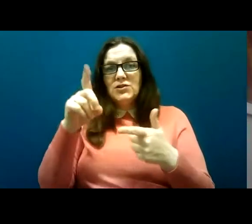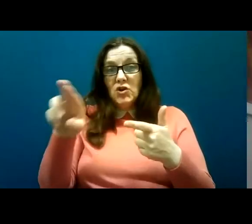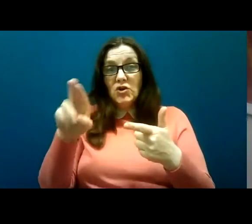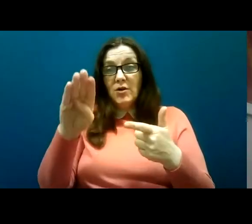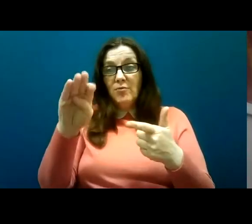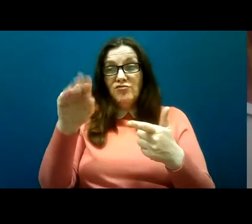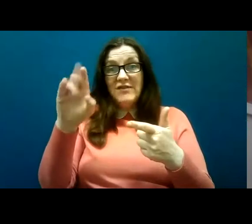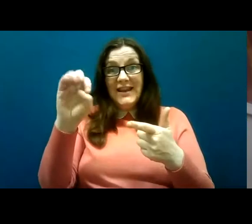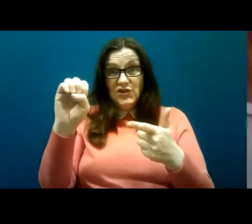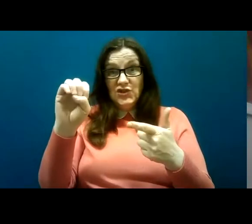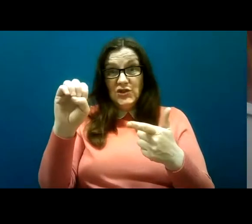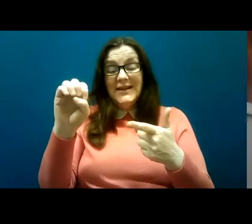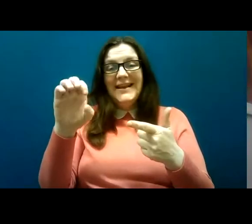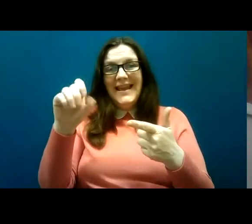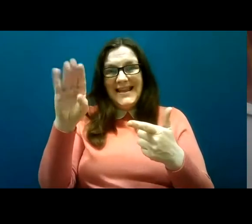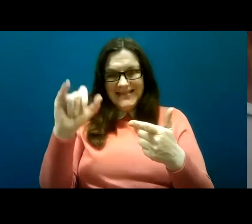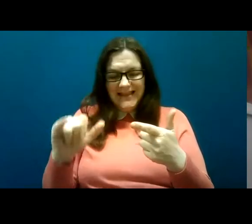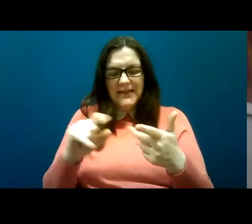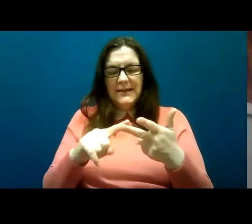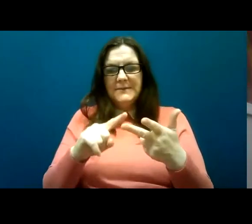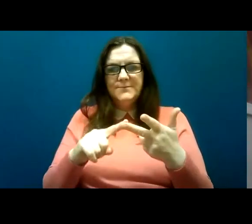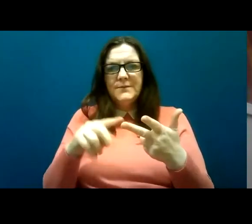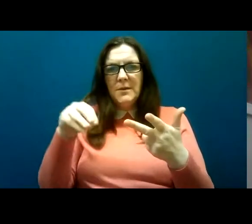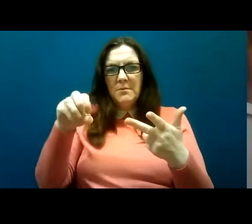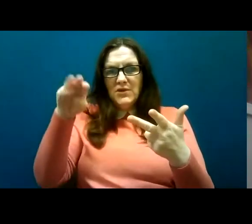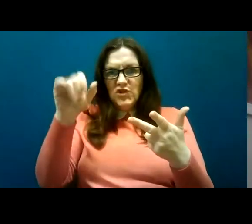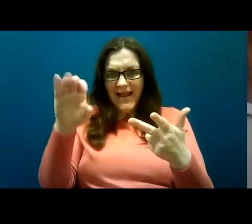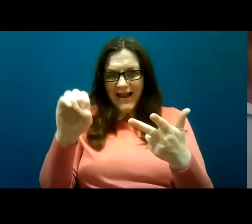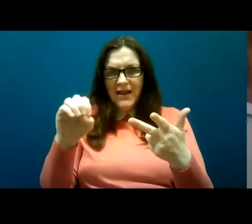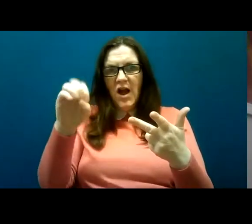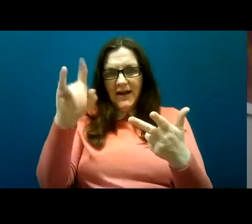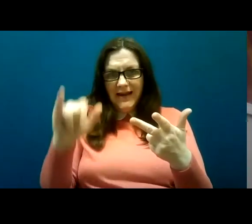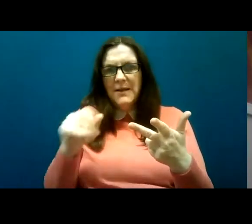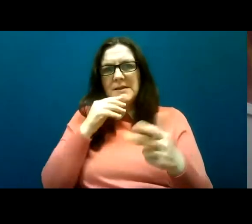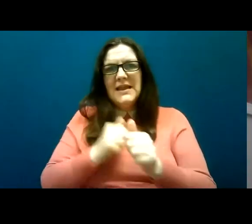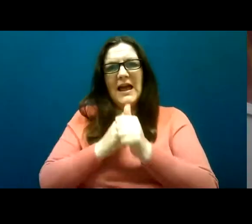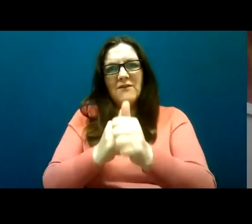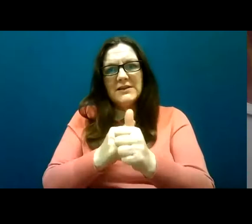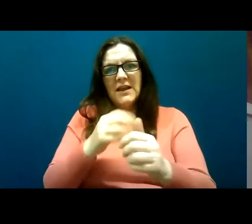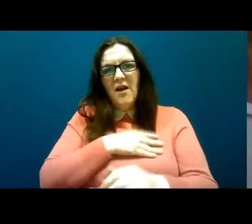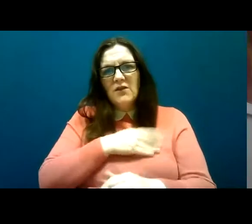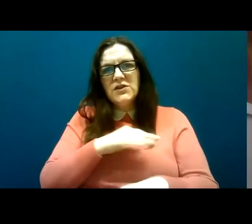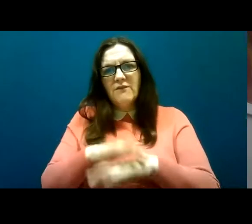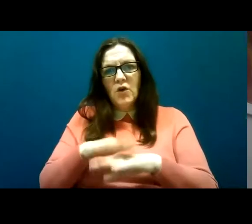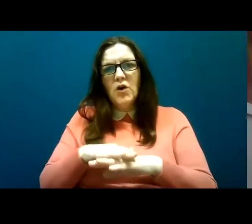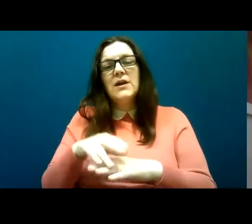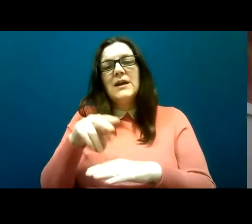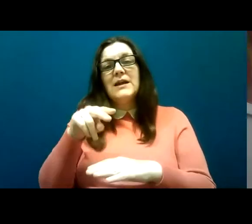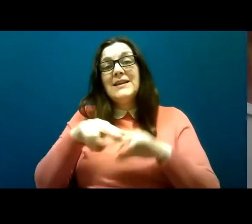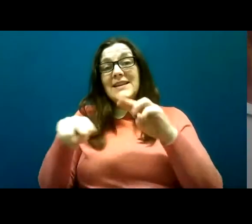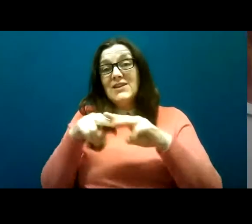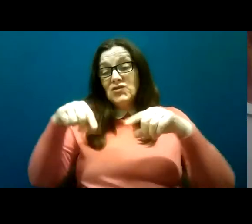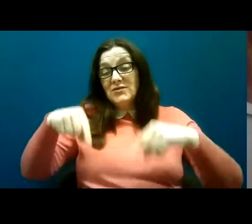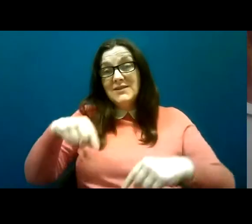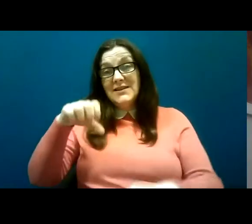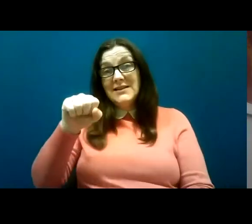then Michelle Connolly who's the Research and Advocacy Officer for Dublin Simon Community then presents and she's going to join us on the panel also